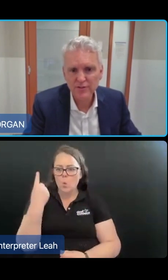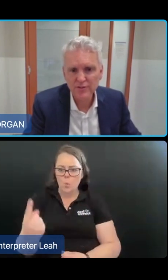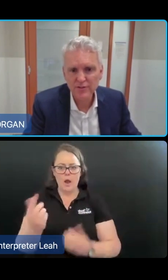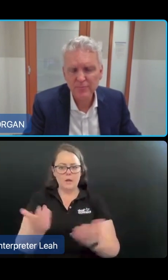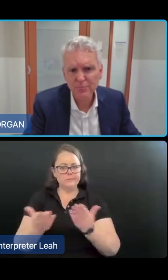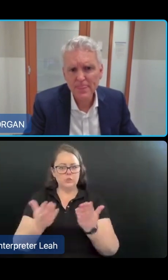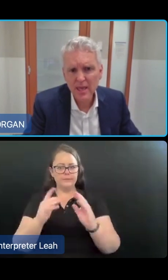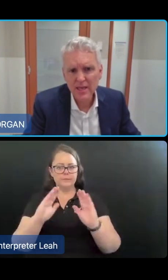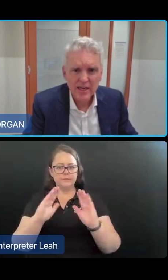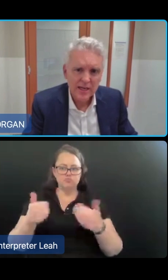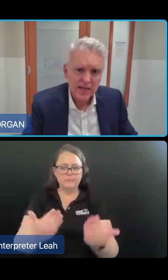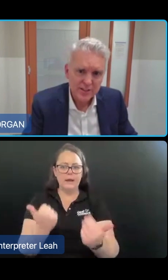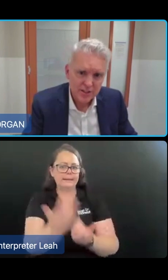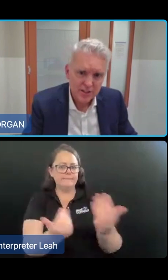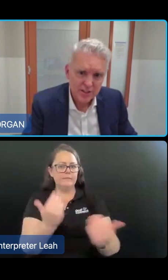services.